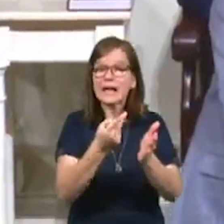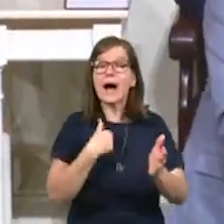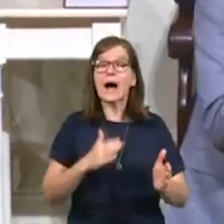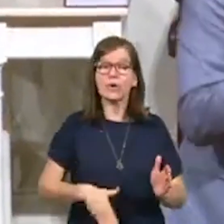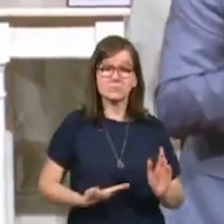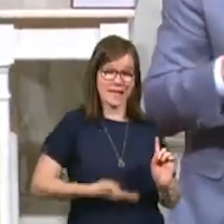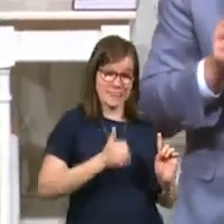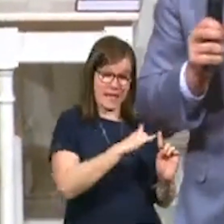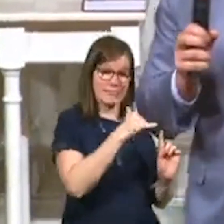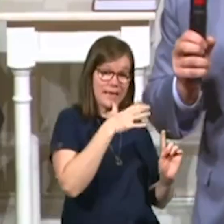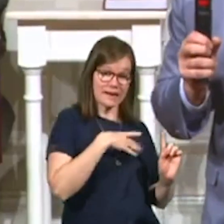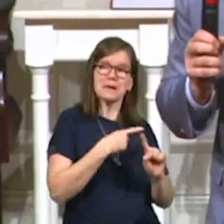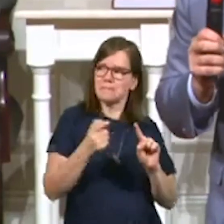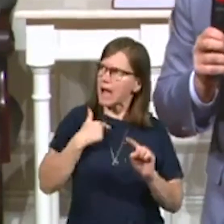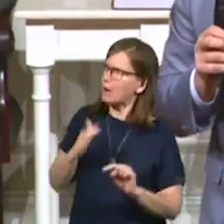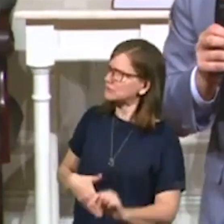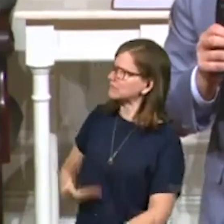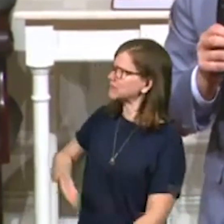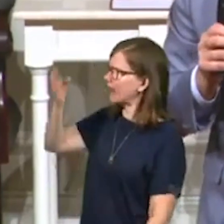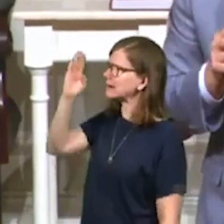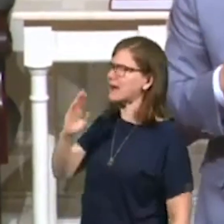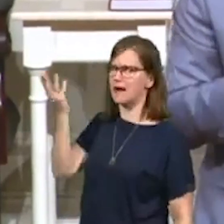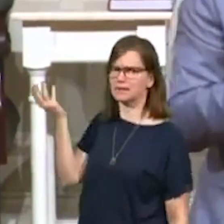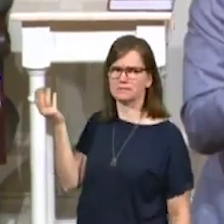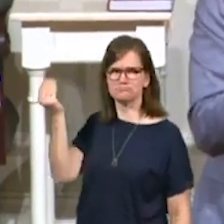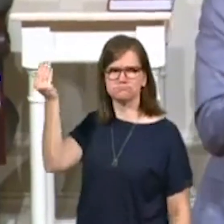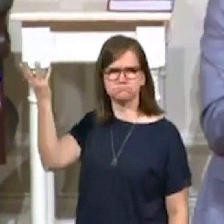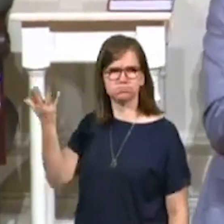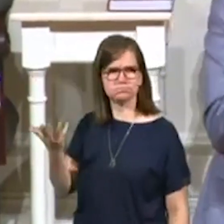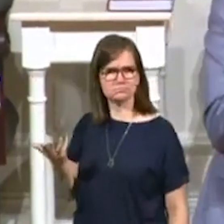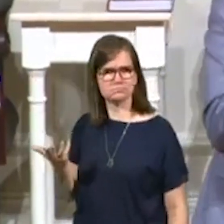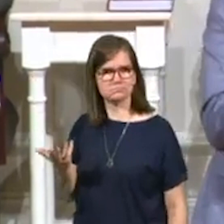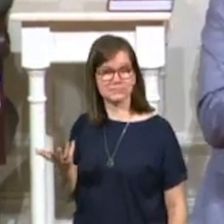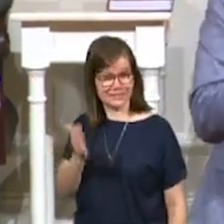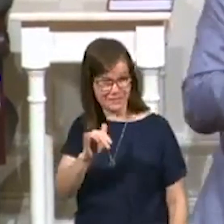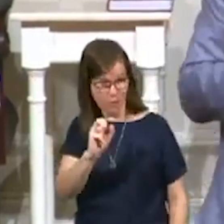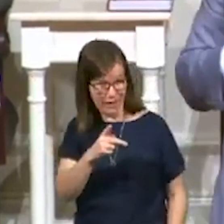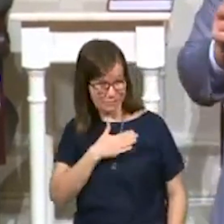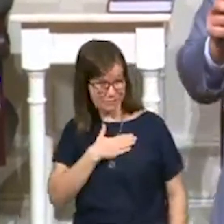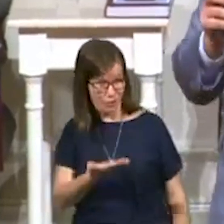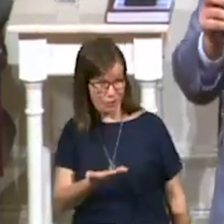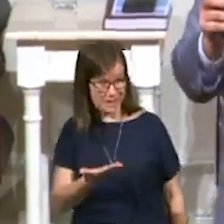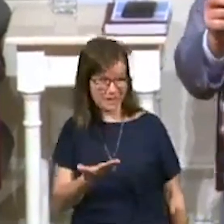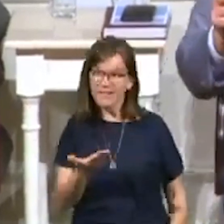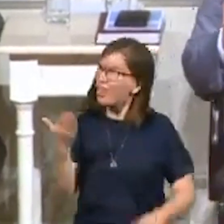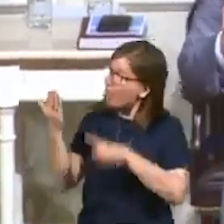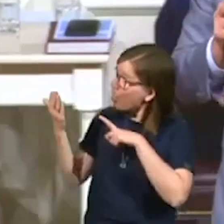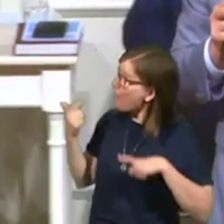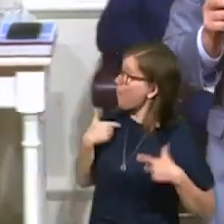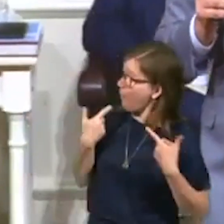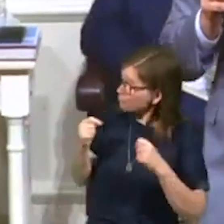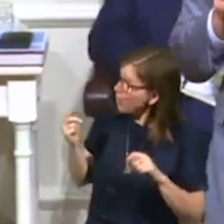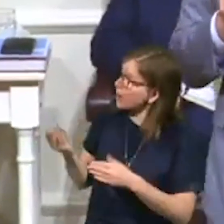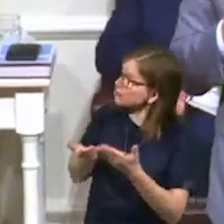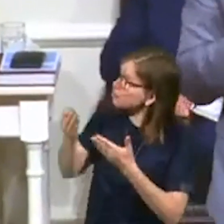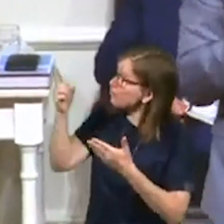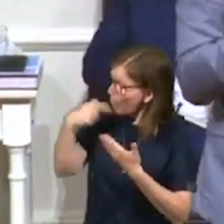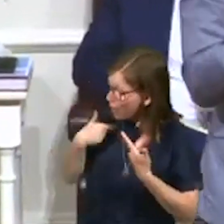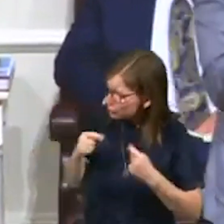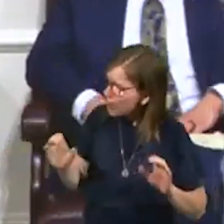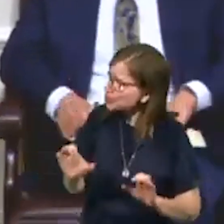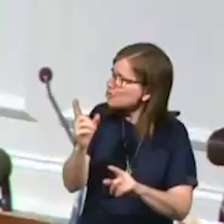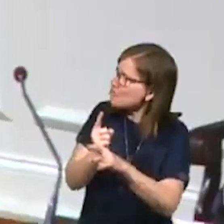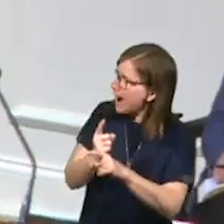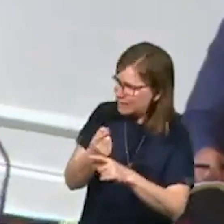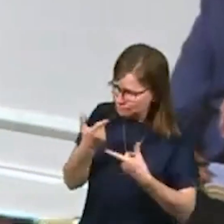upset at that lady, but I was upset at God. Is that okay to admit? I thought, Lord, here I am trying to serve you. Here I am trying to do what's right.